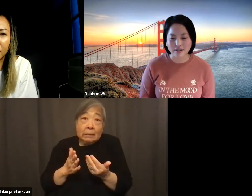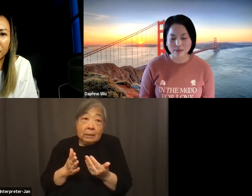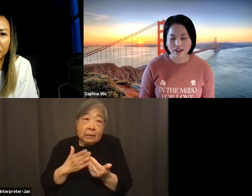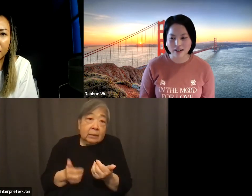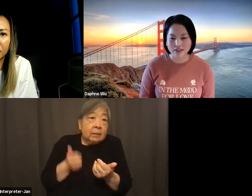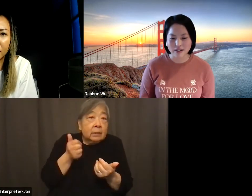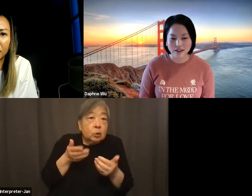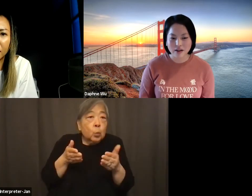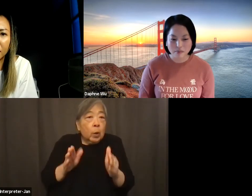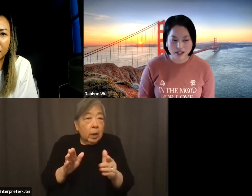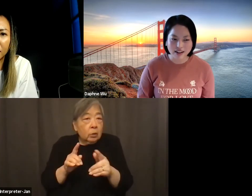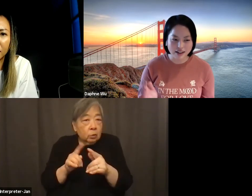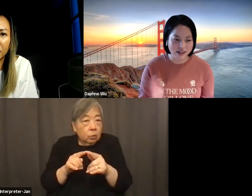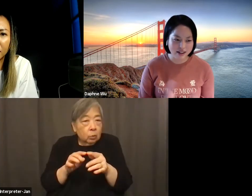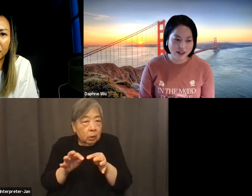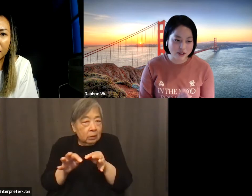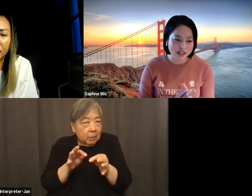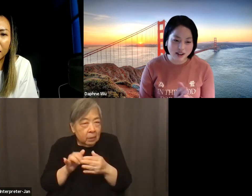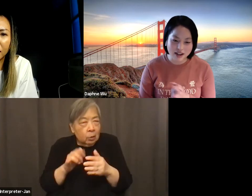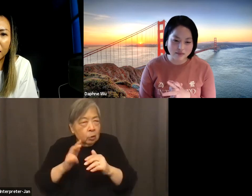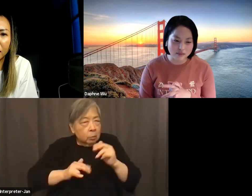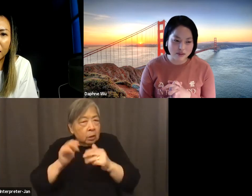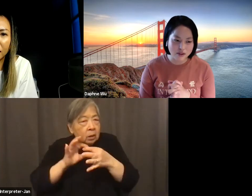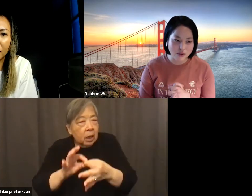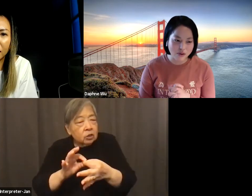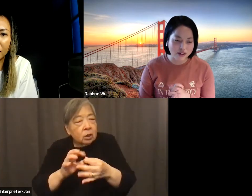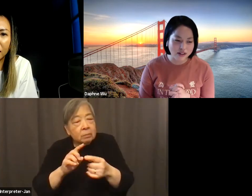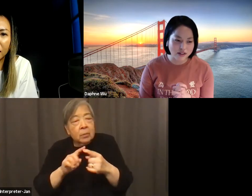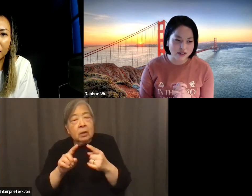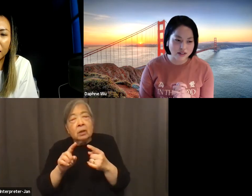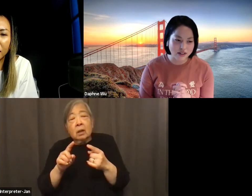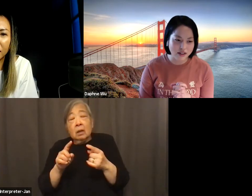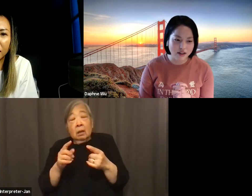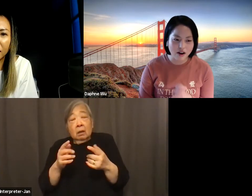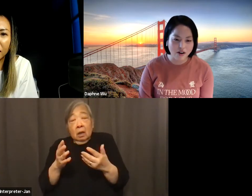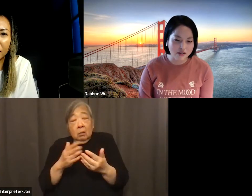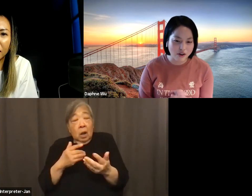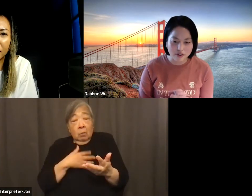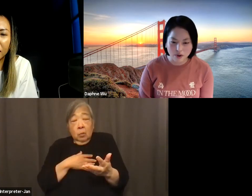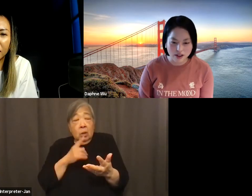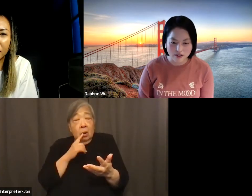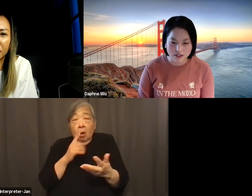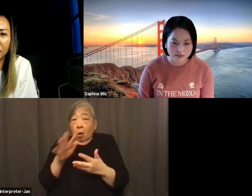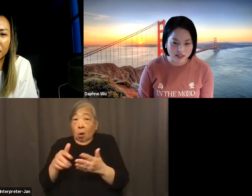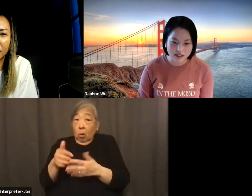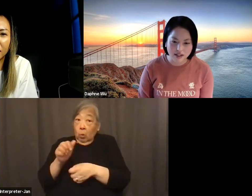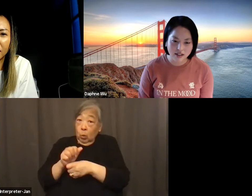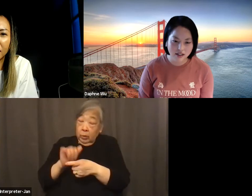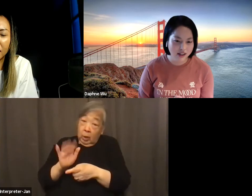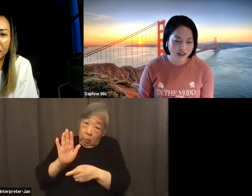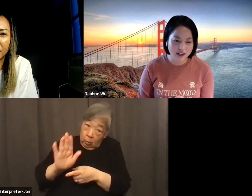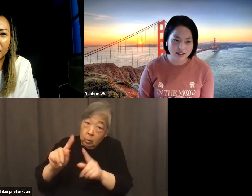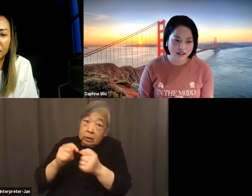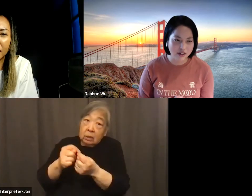to build that connection. But anyways, I am so just in awe of all the work that your team has done.